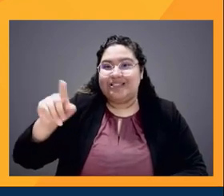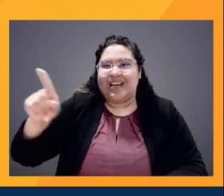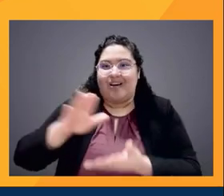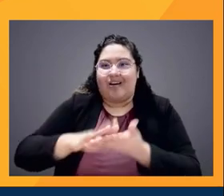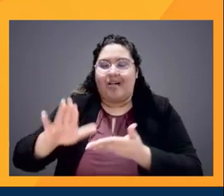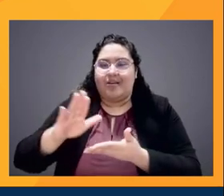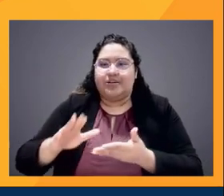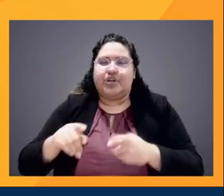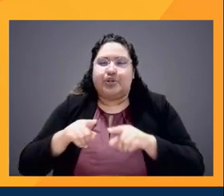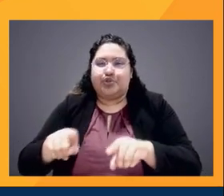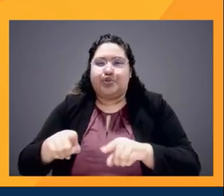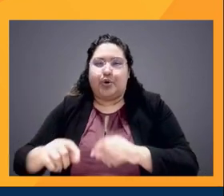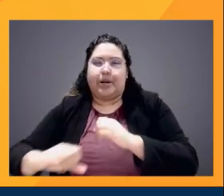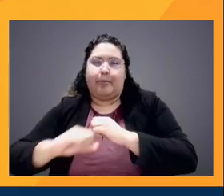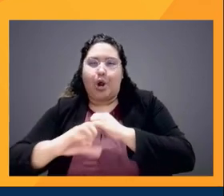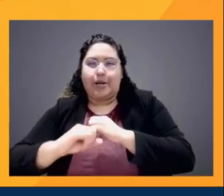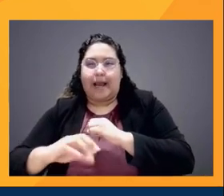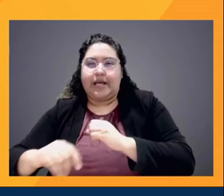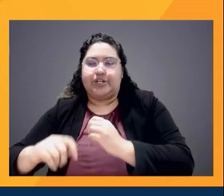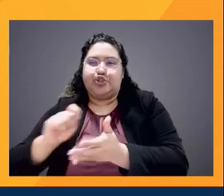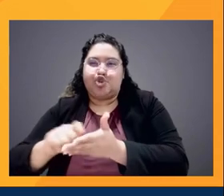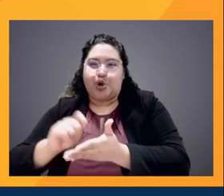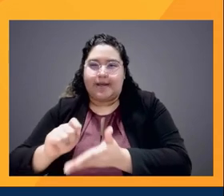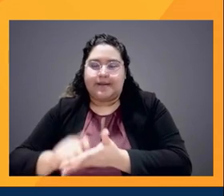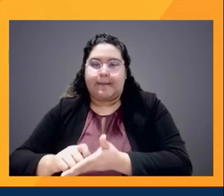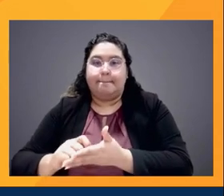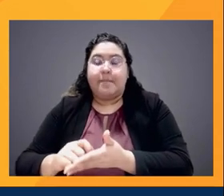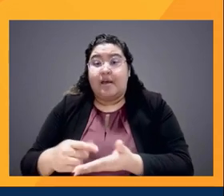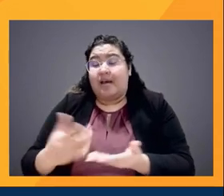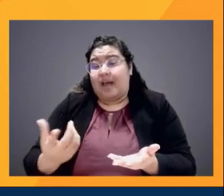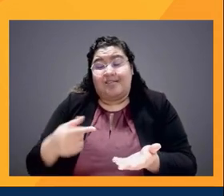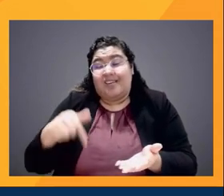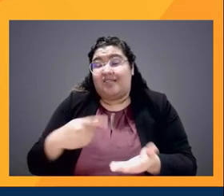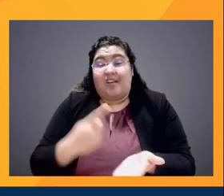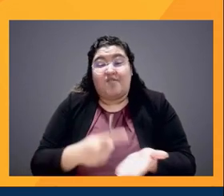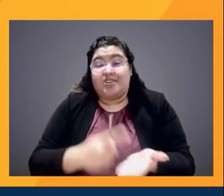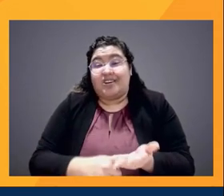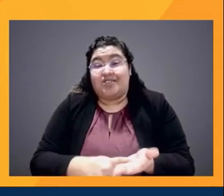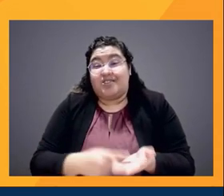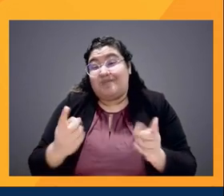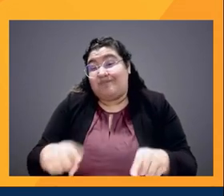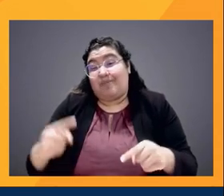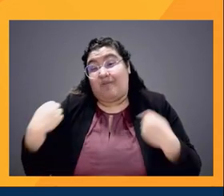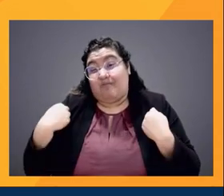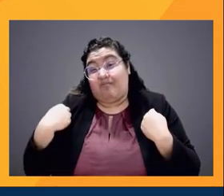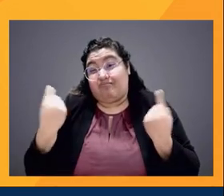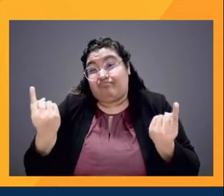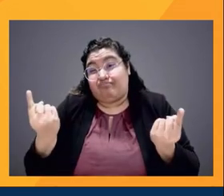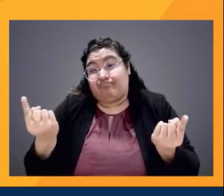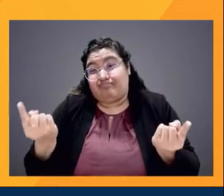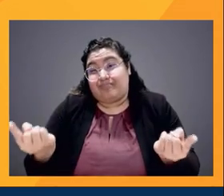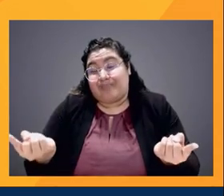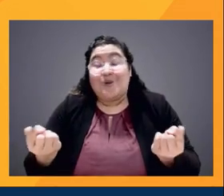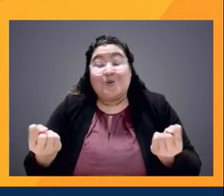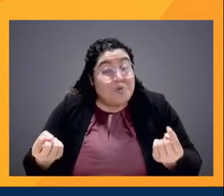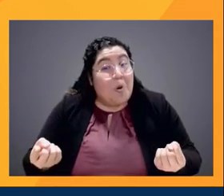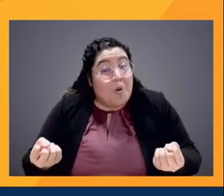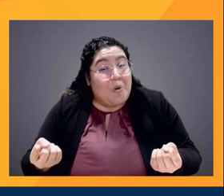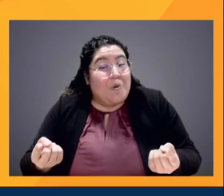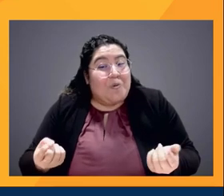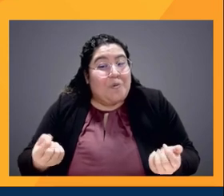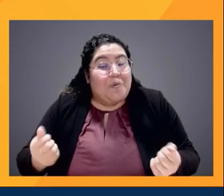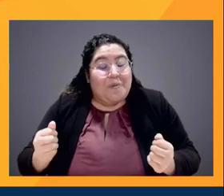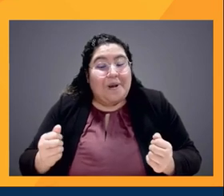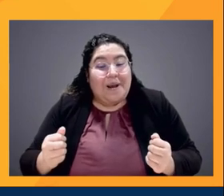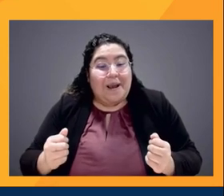broadcast journalism. And this is a conversation that we have been having for a very long time. So I'm very eager to talk